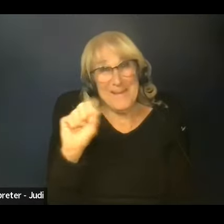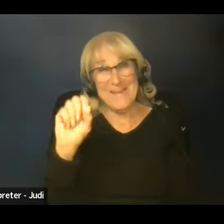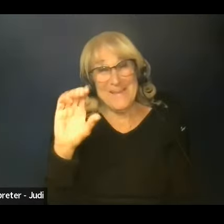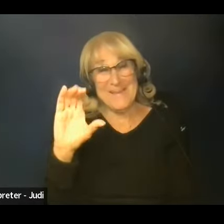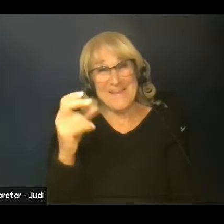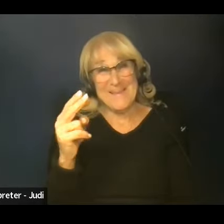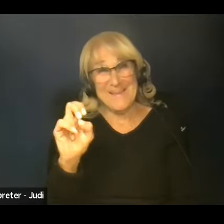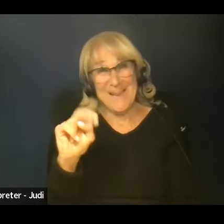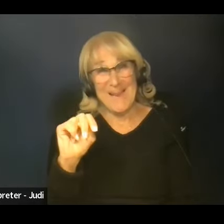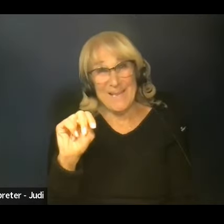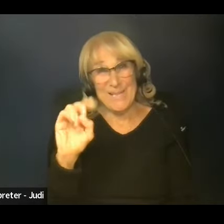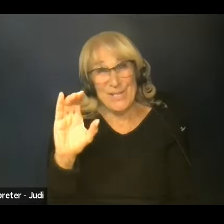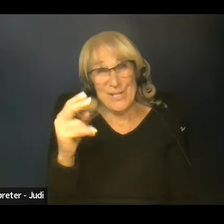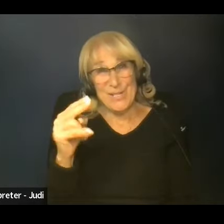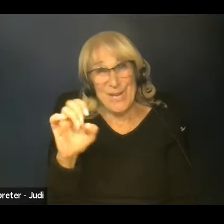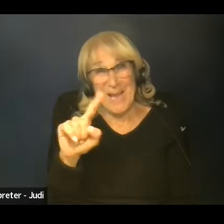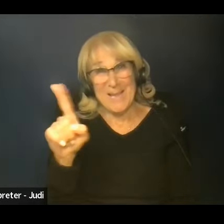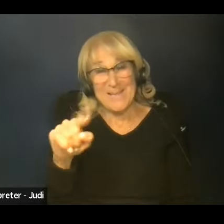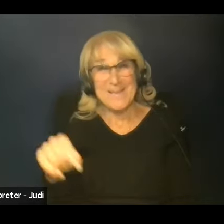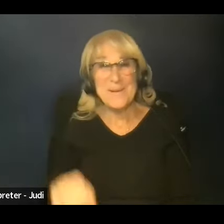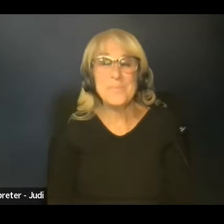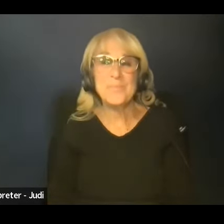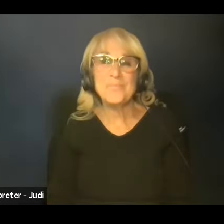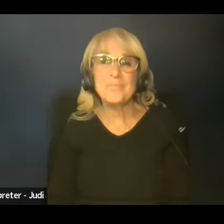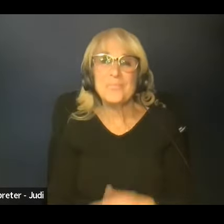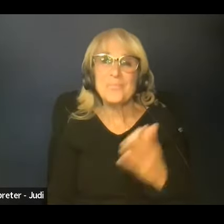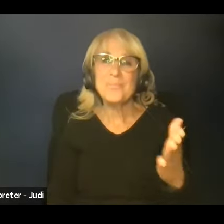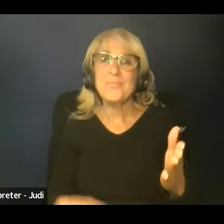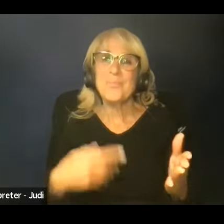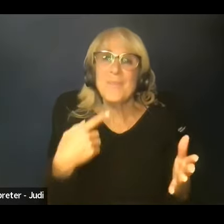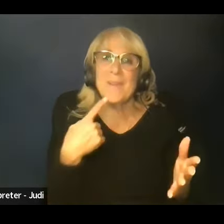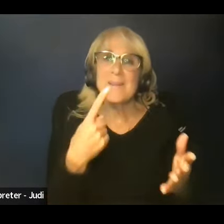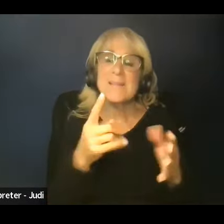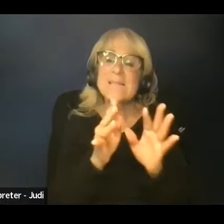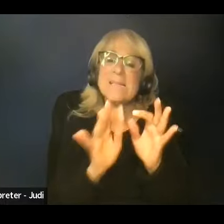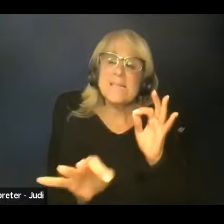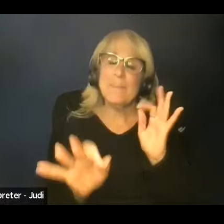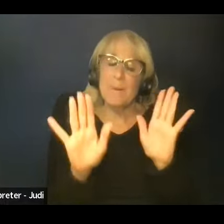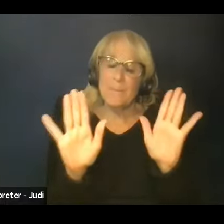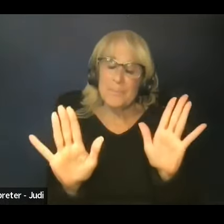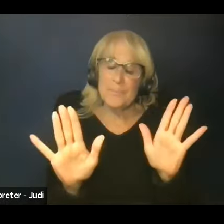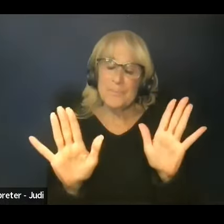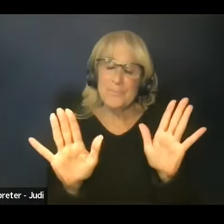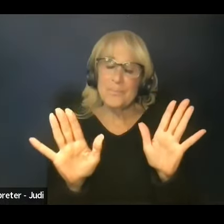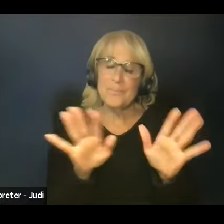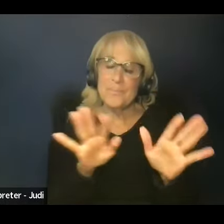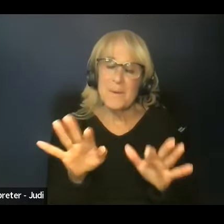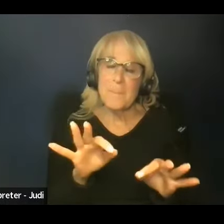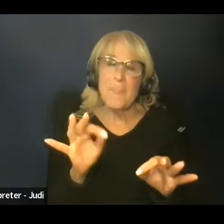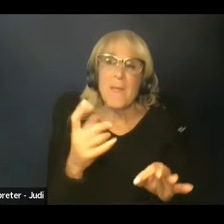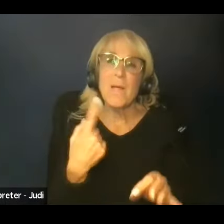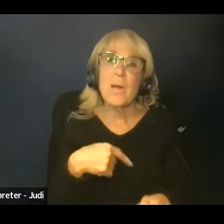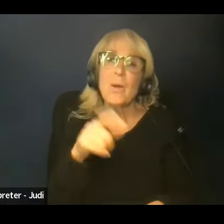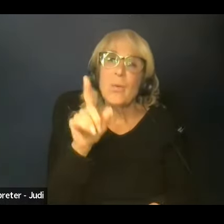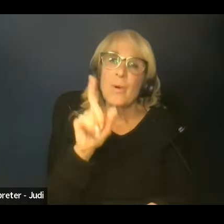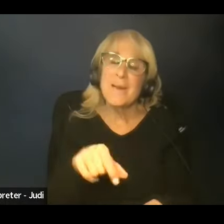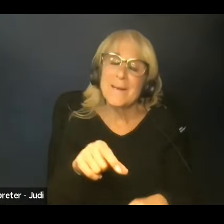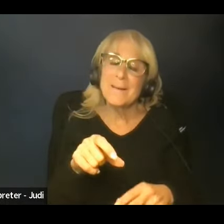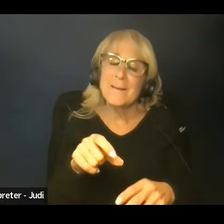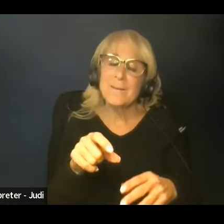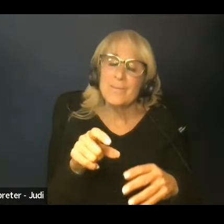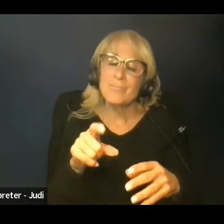So I would say, and I'm going to say this in simple words, just, we have to get real with things.